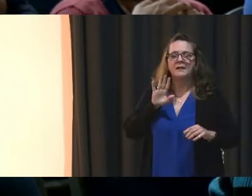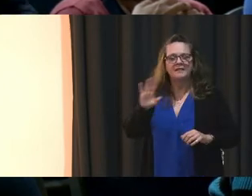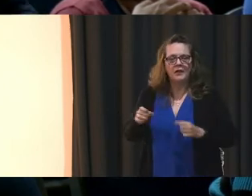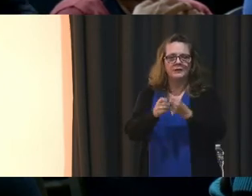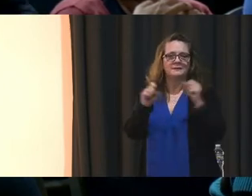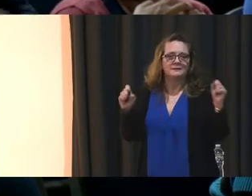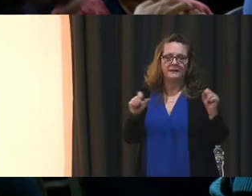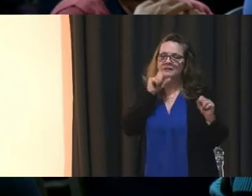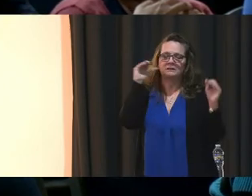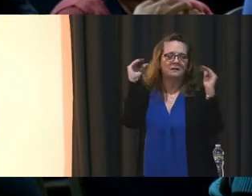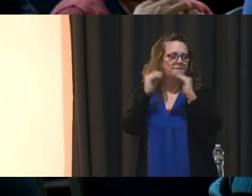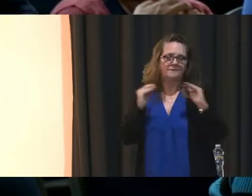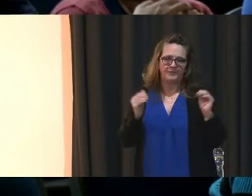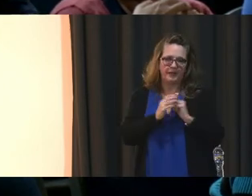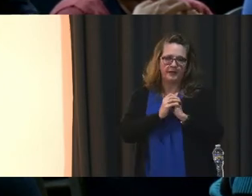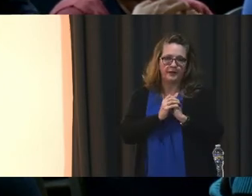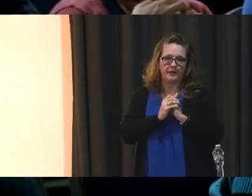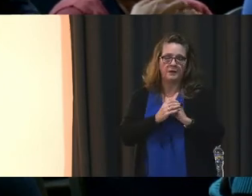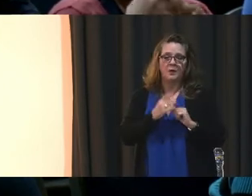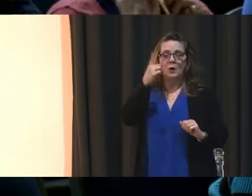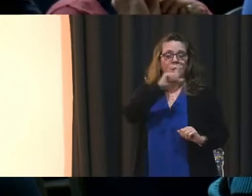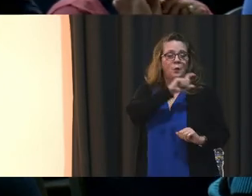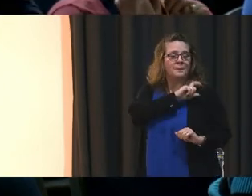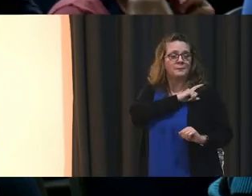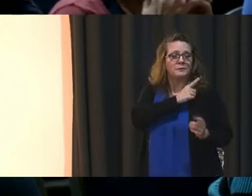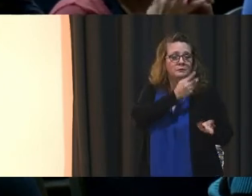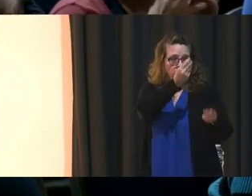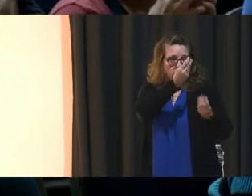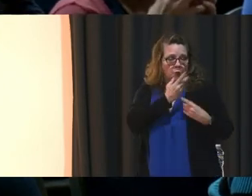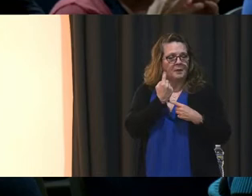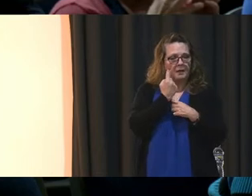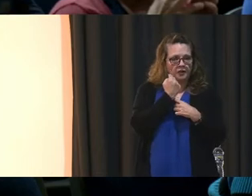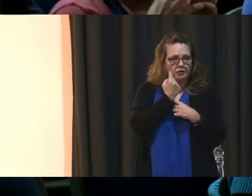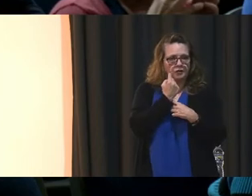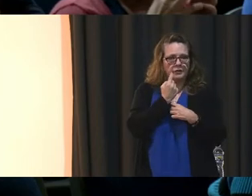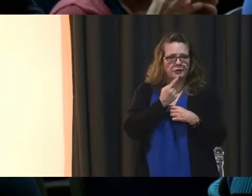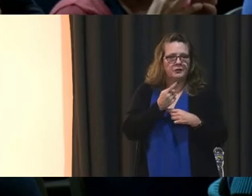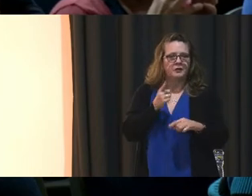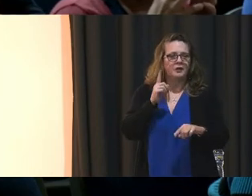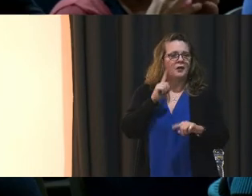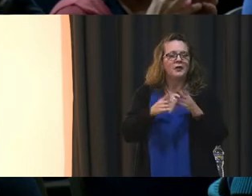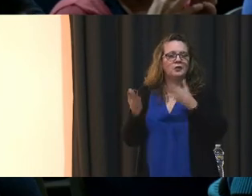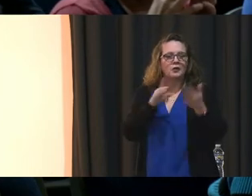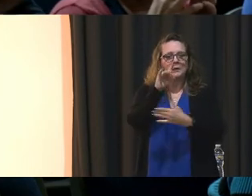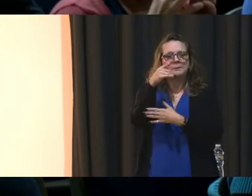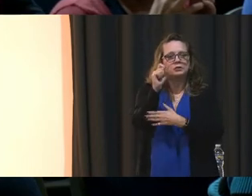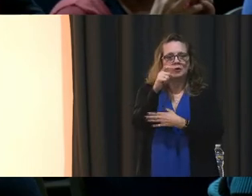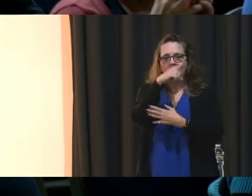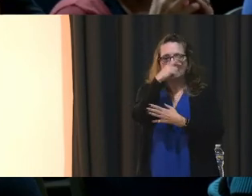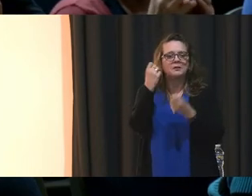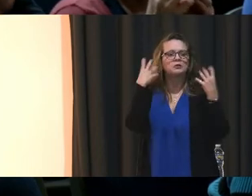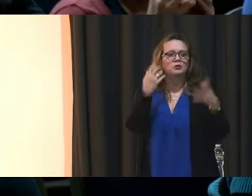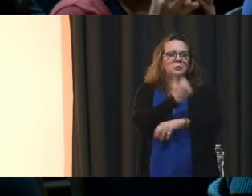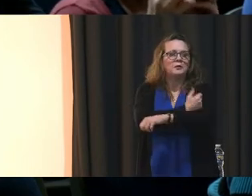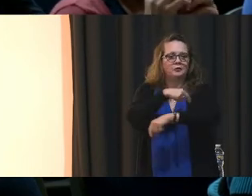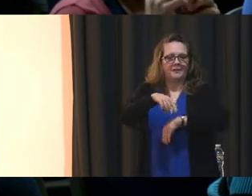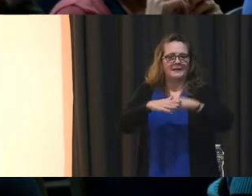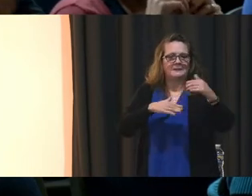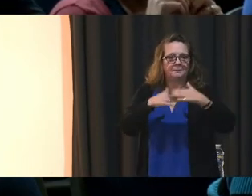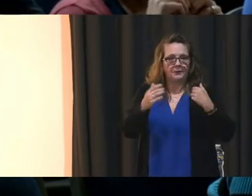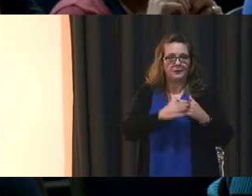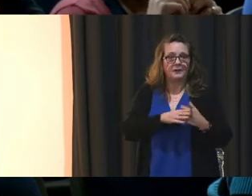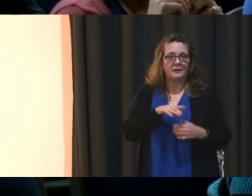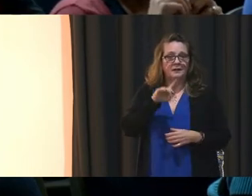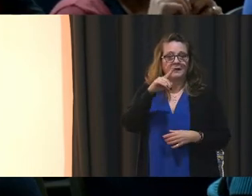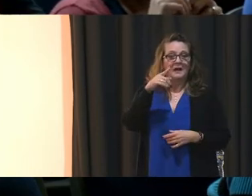it's not fair. I was told by one of the police officers outside last year, they couldn't bring dogs because there was so much drugs in this building that if they